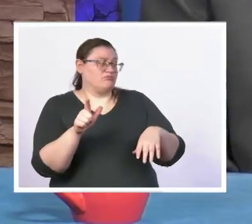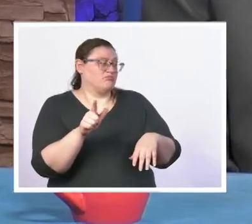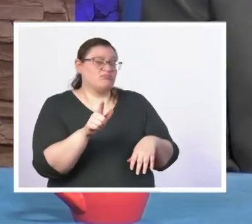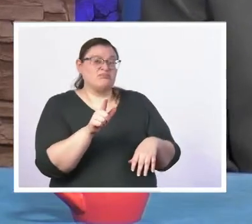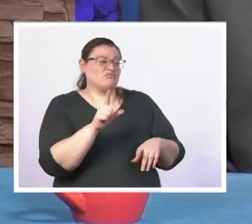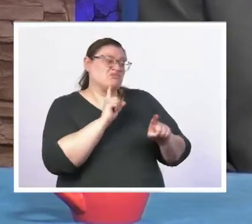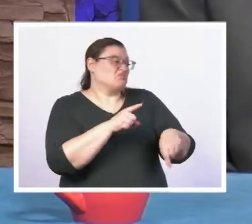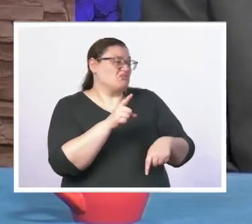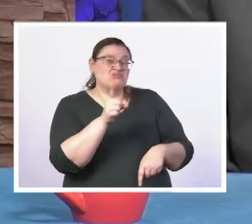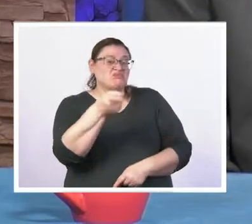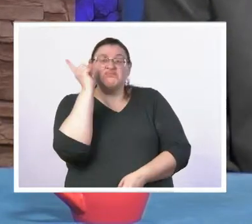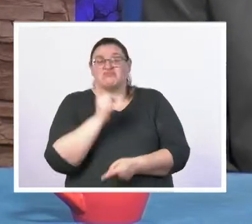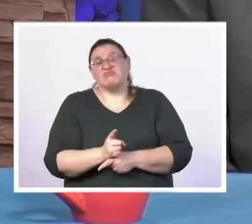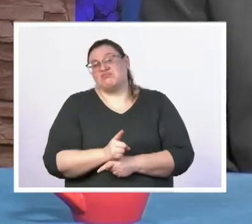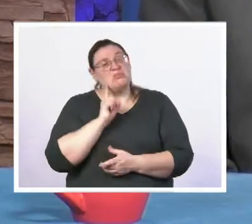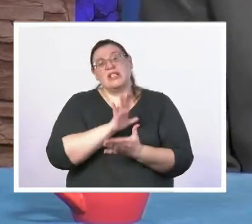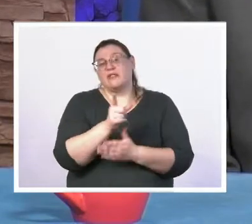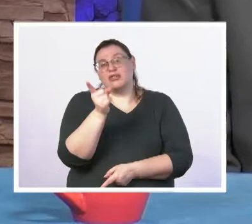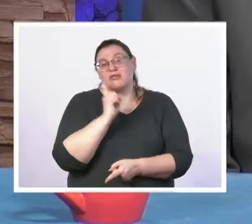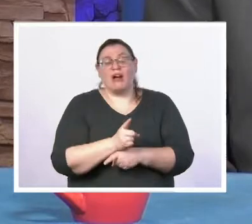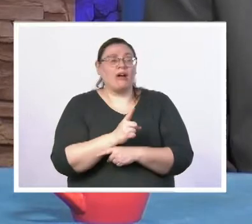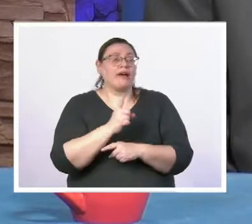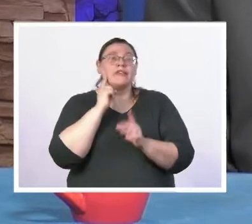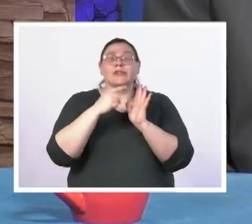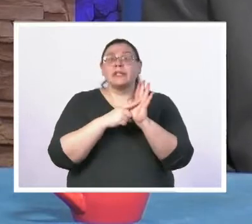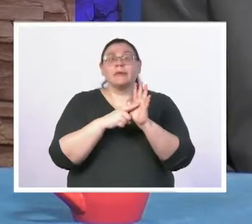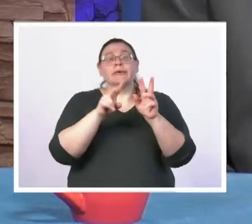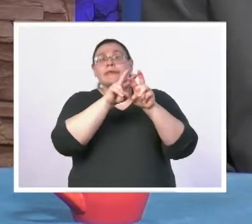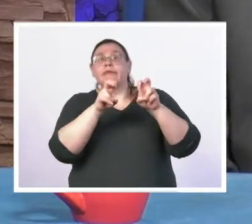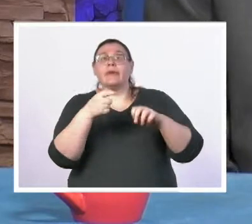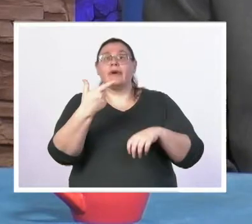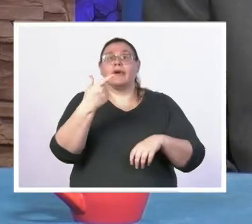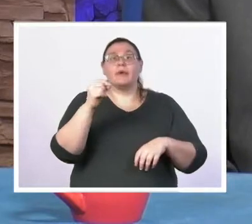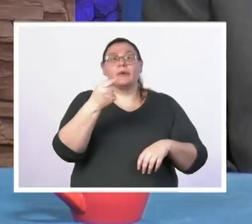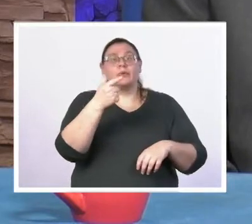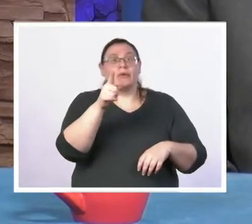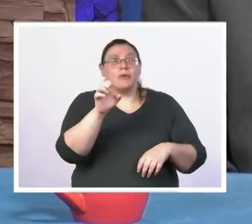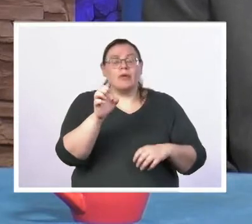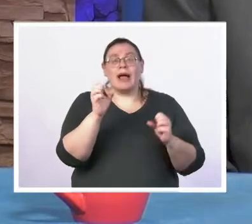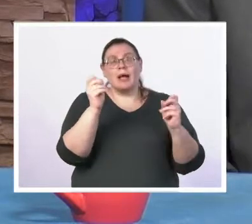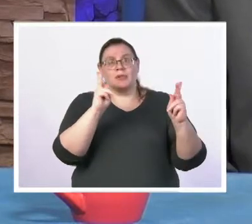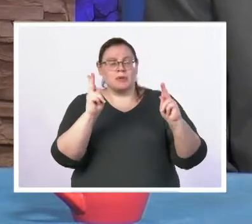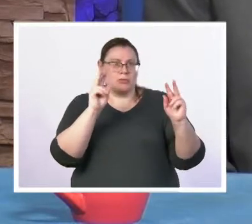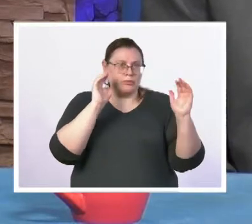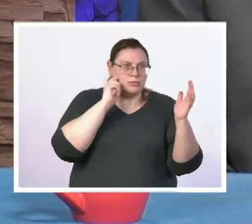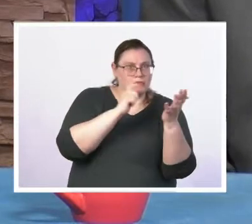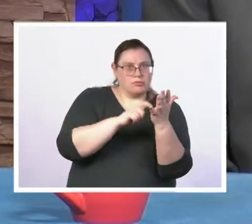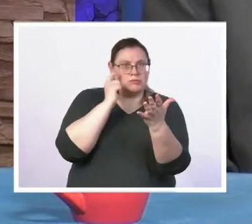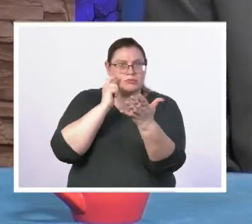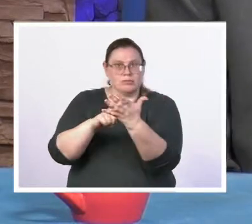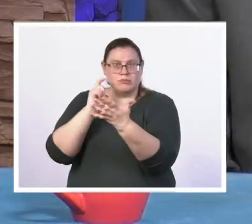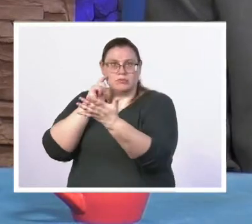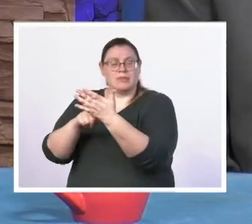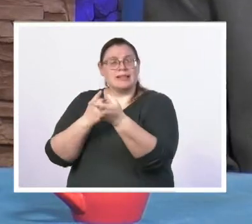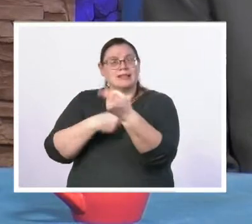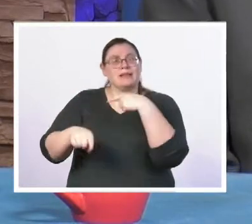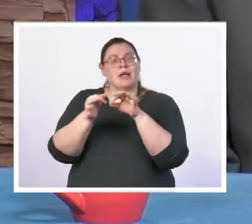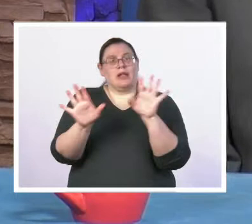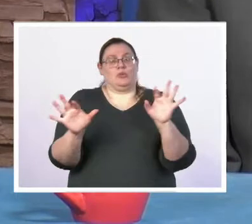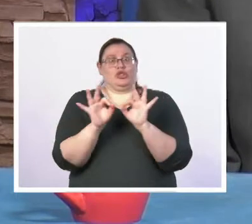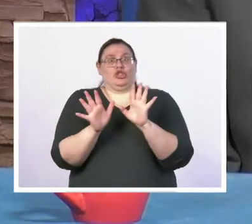if you take a look at across google and the attention that's been paid to sign language interpreters across the country